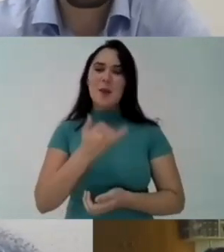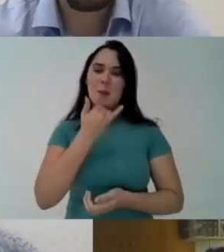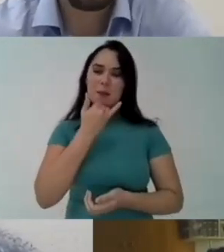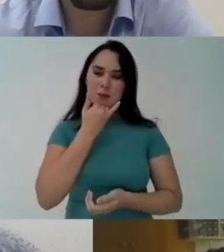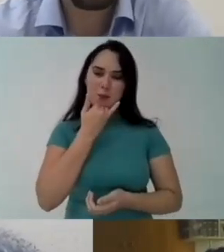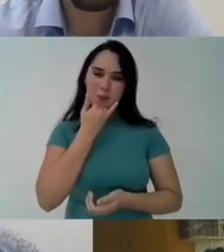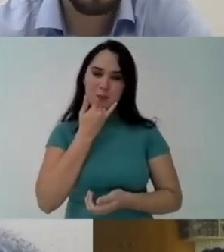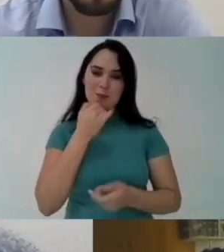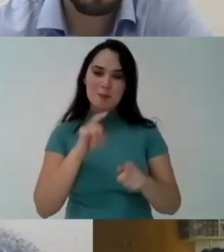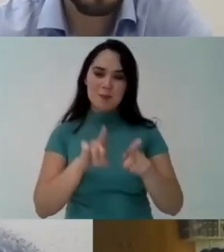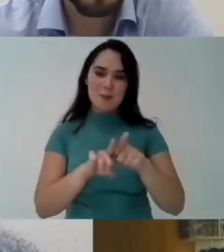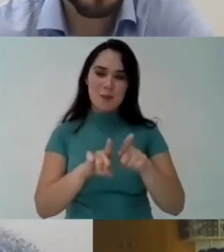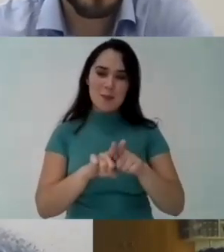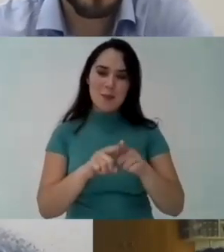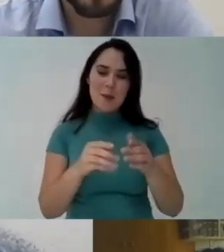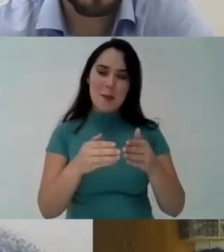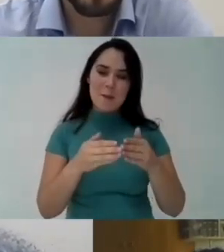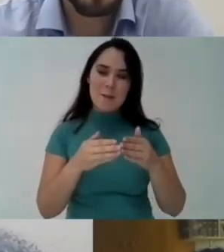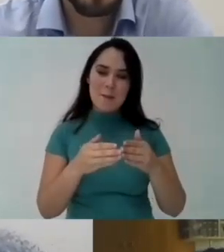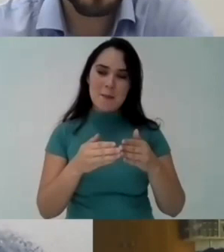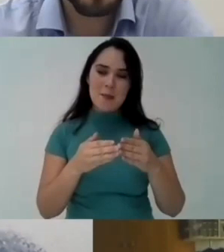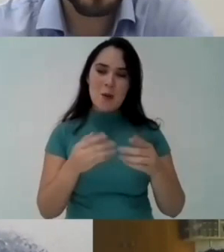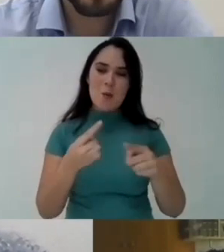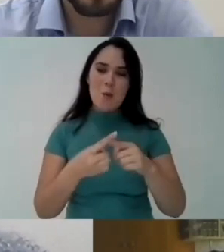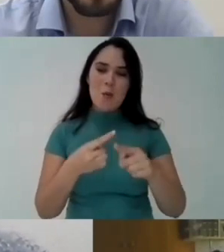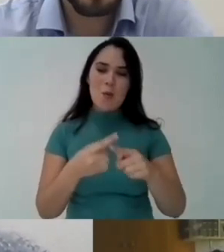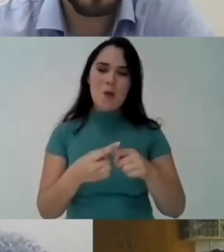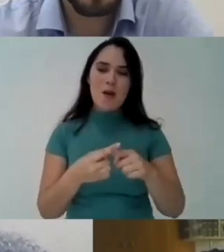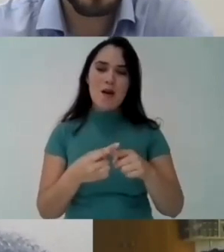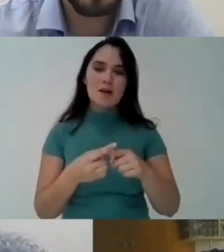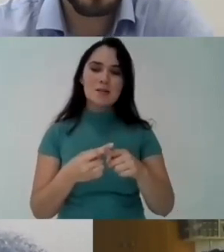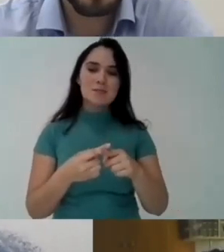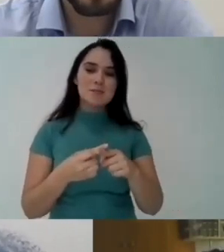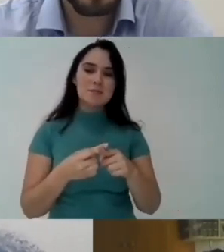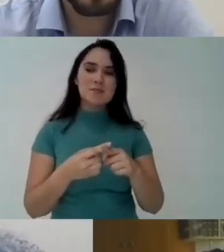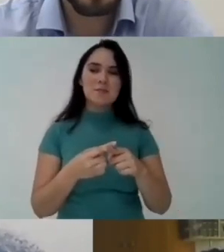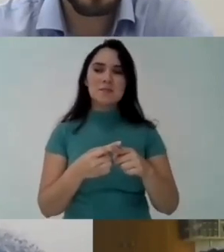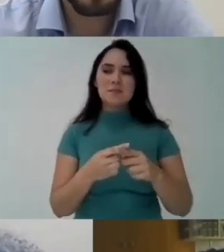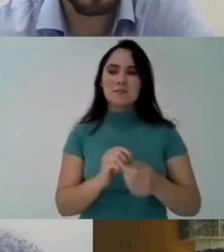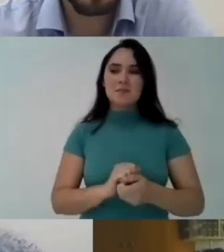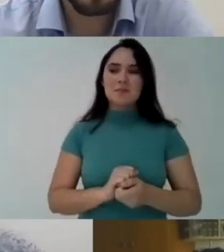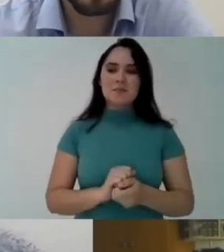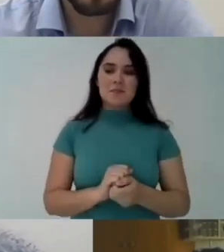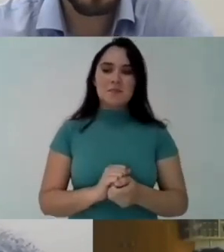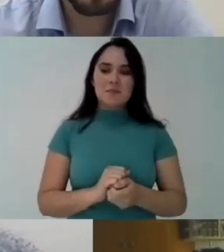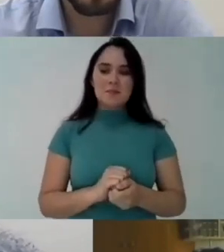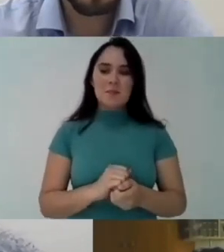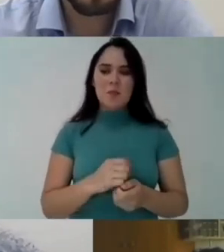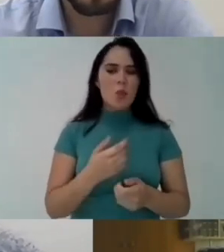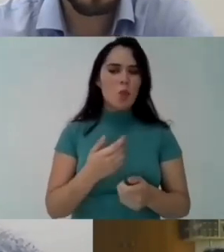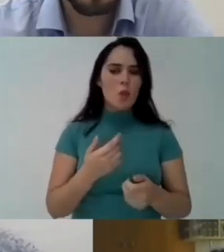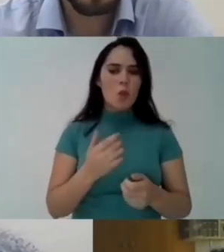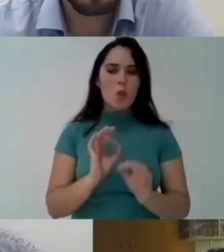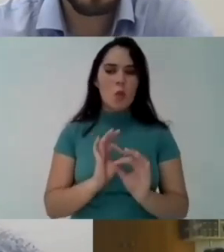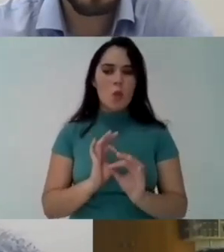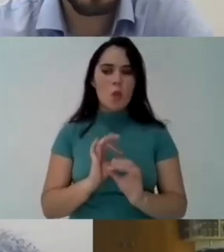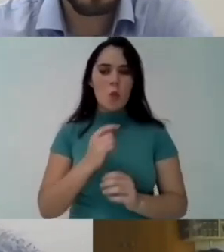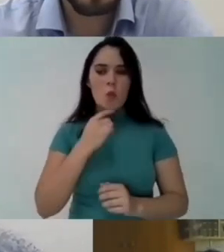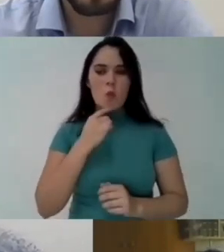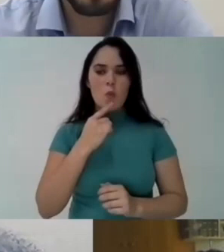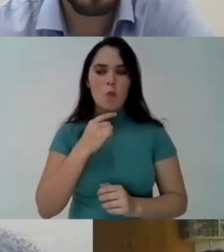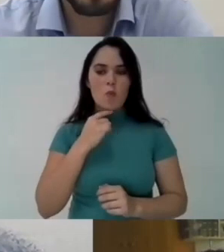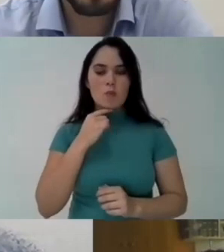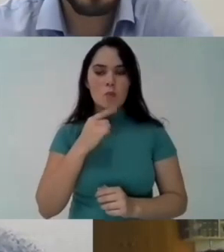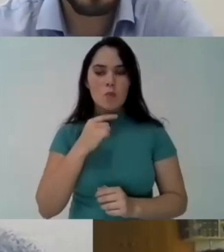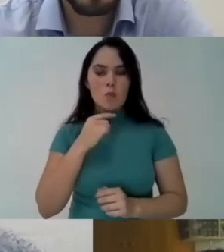thank you for this dialogue and i would like to apologize in advance uh because i